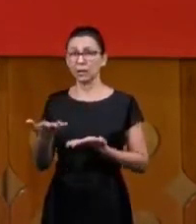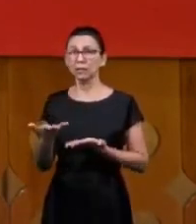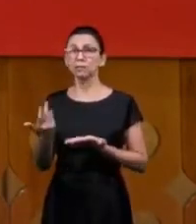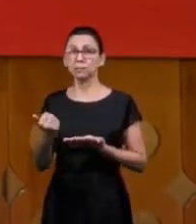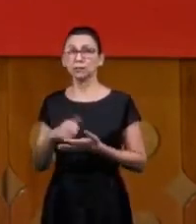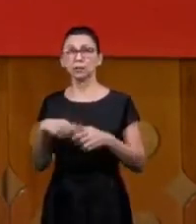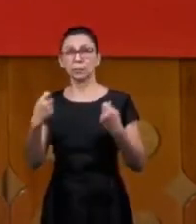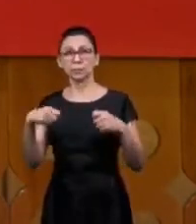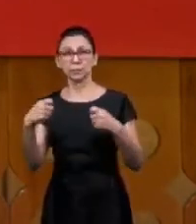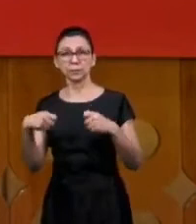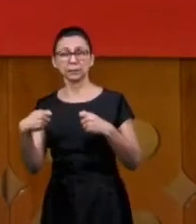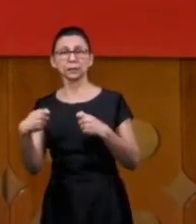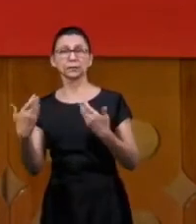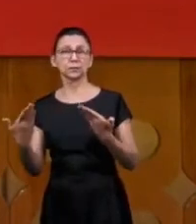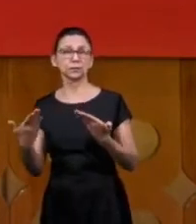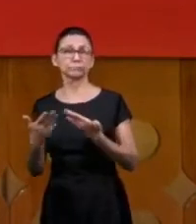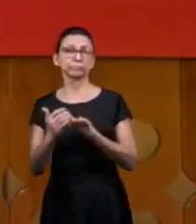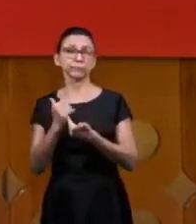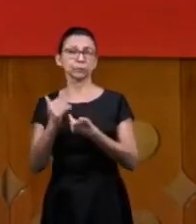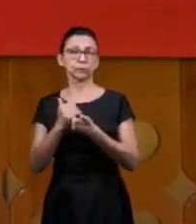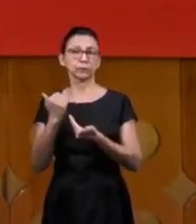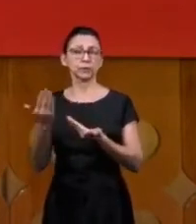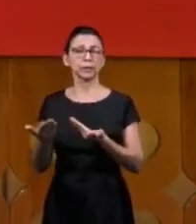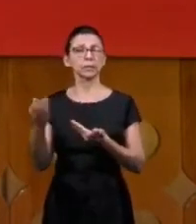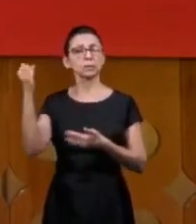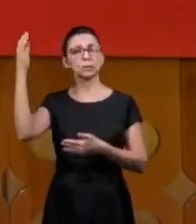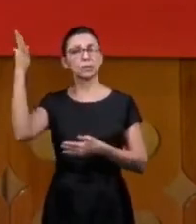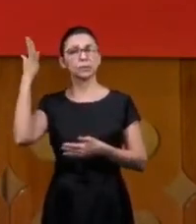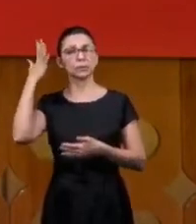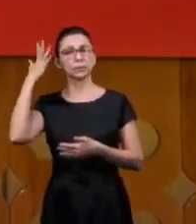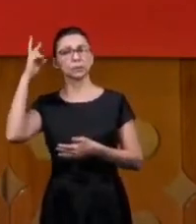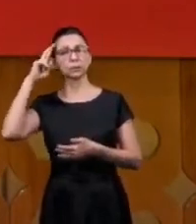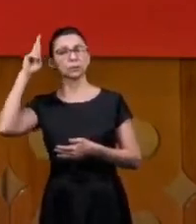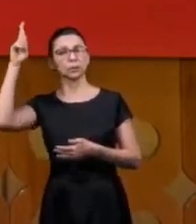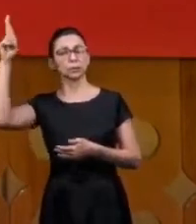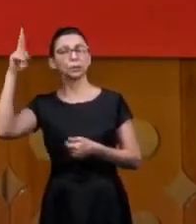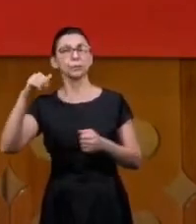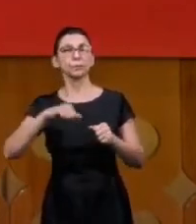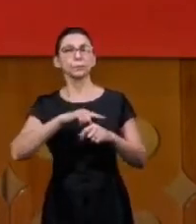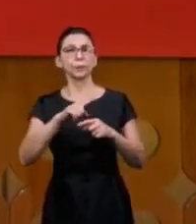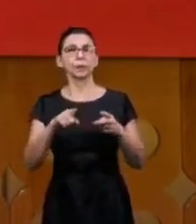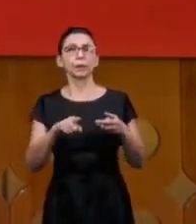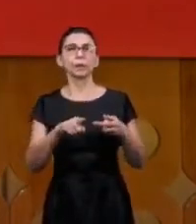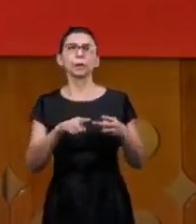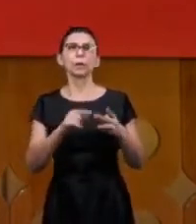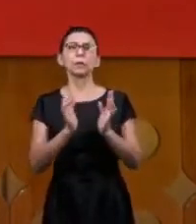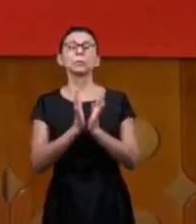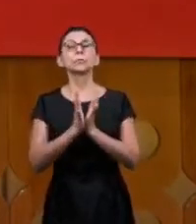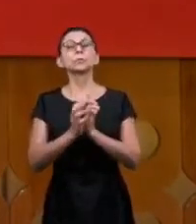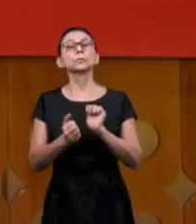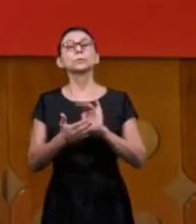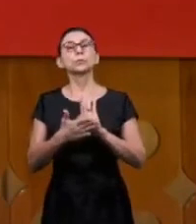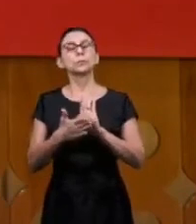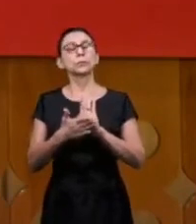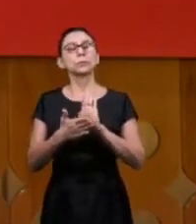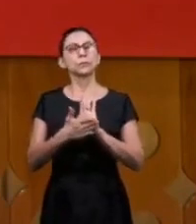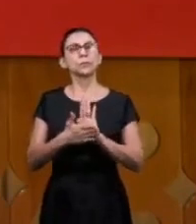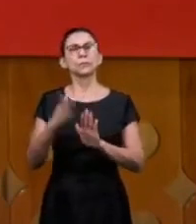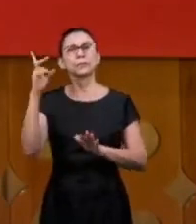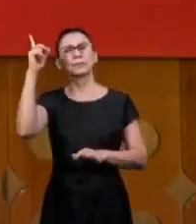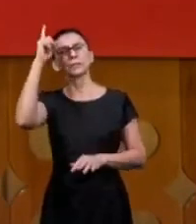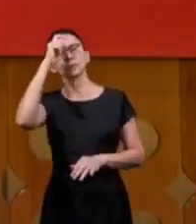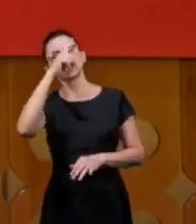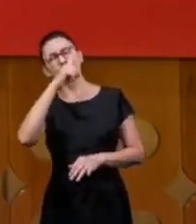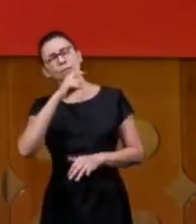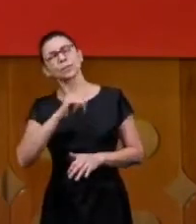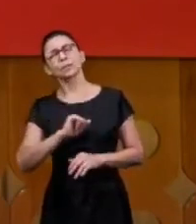we are servants teachers praise team the government praise team a